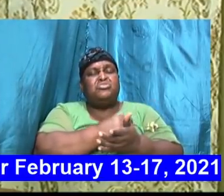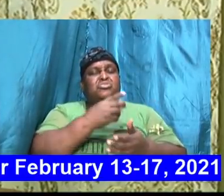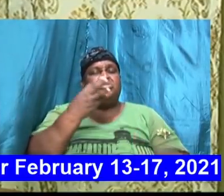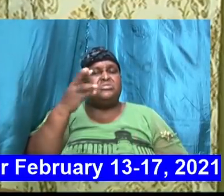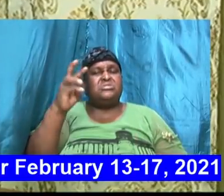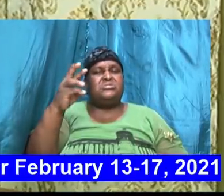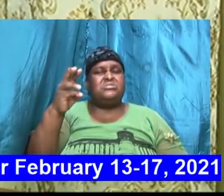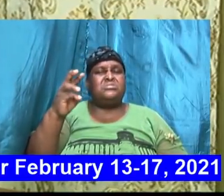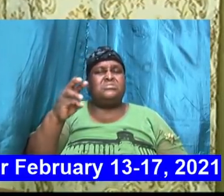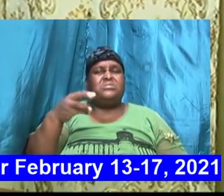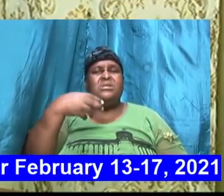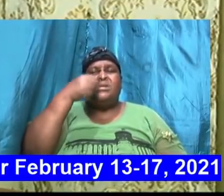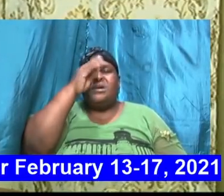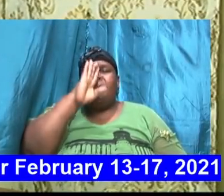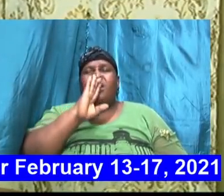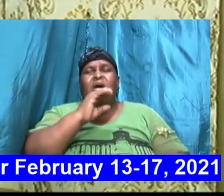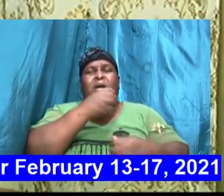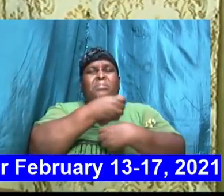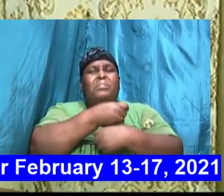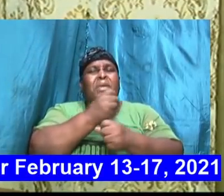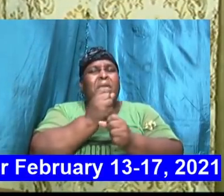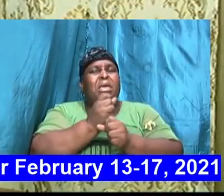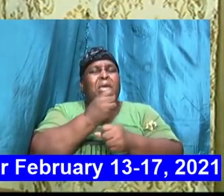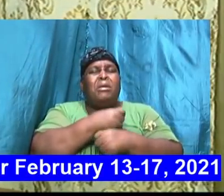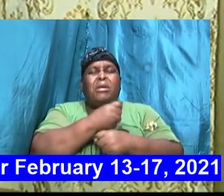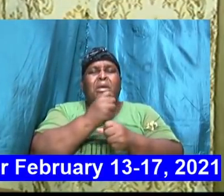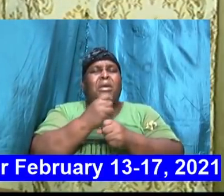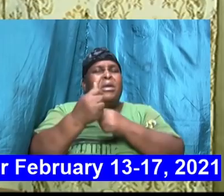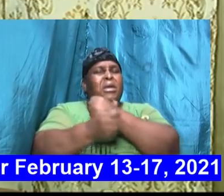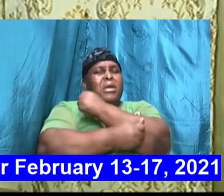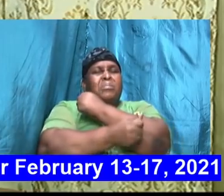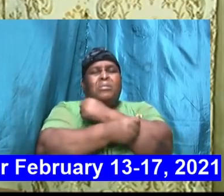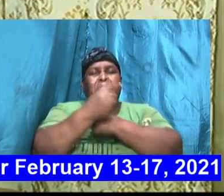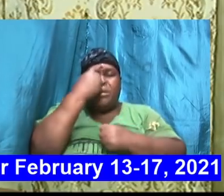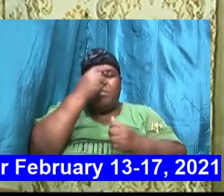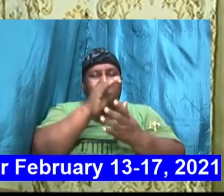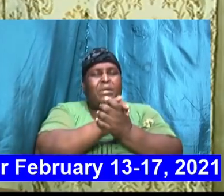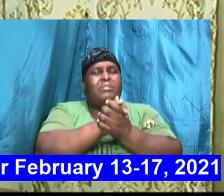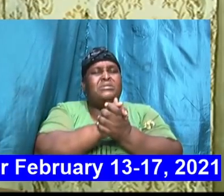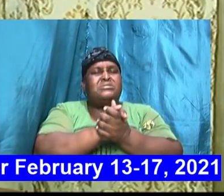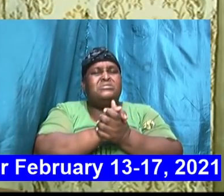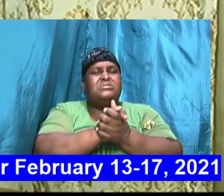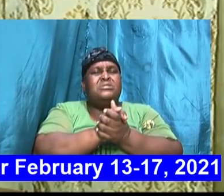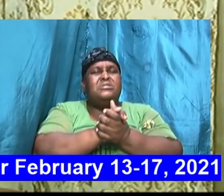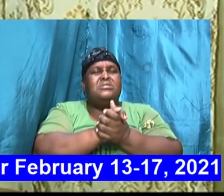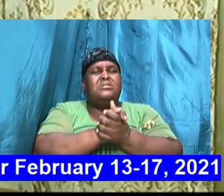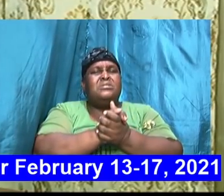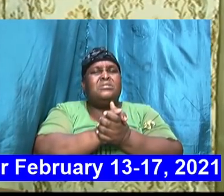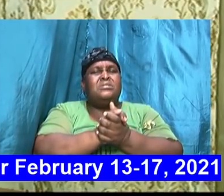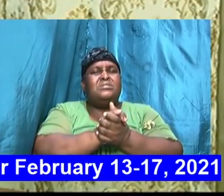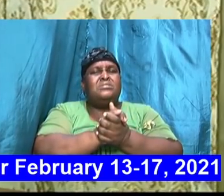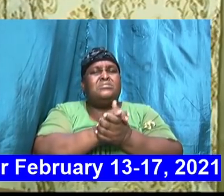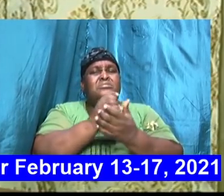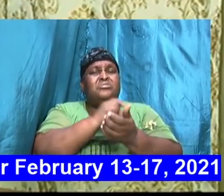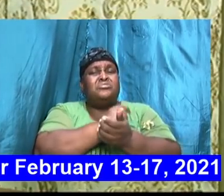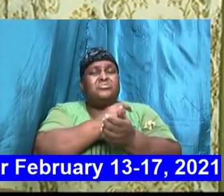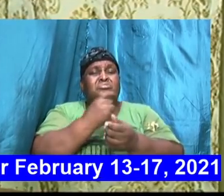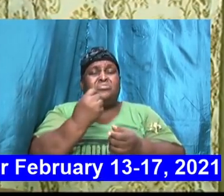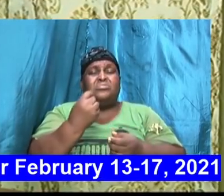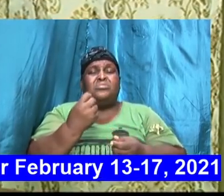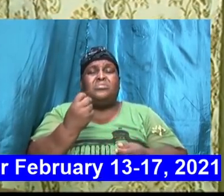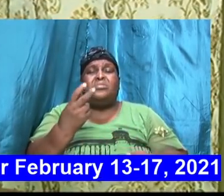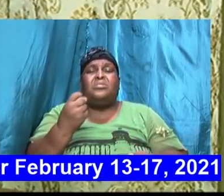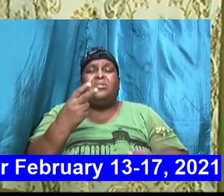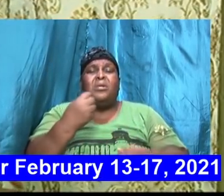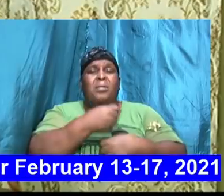so God made Abraham a promise he said look here in Genesis chapter 12 he said I'm going to